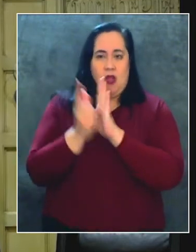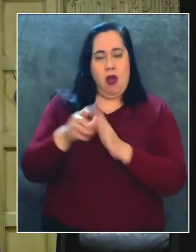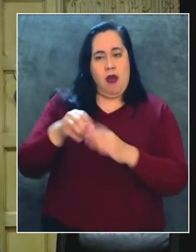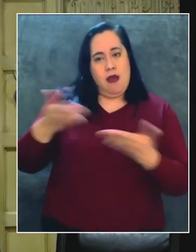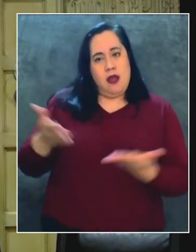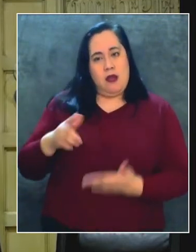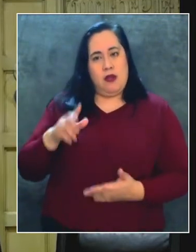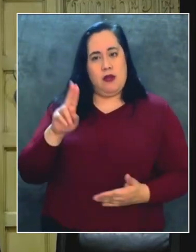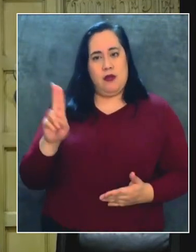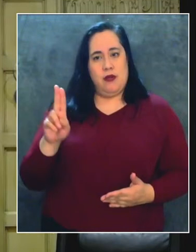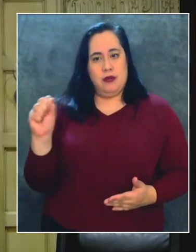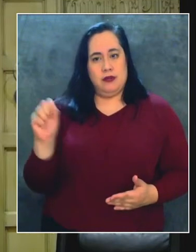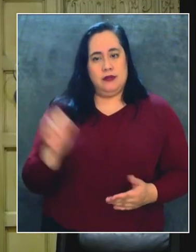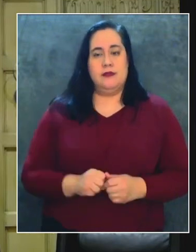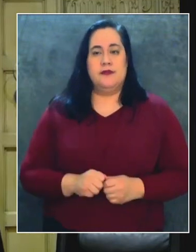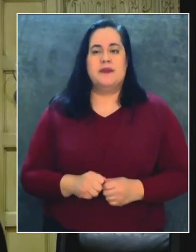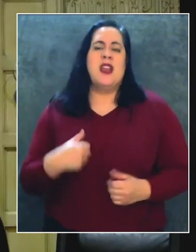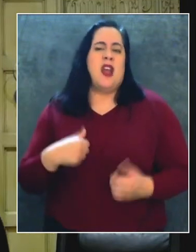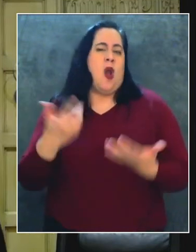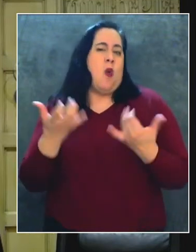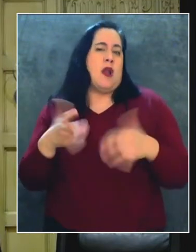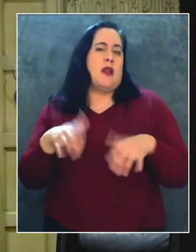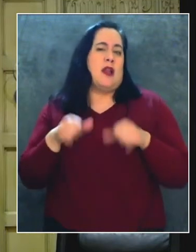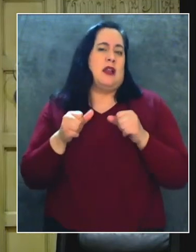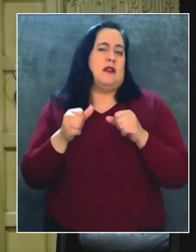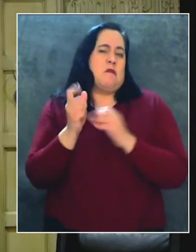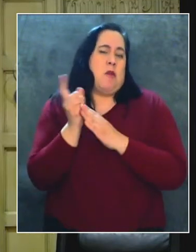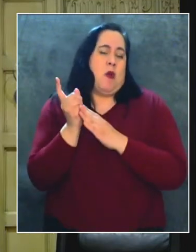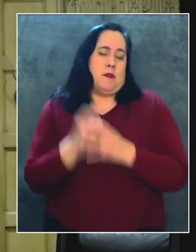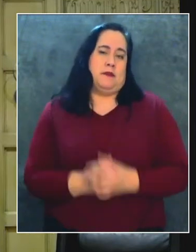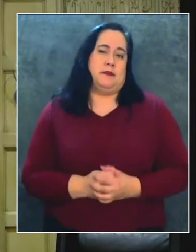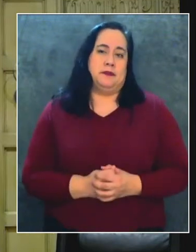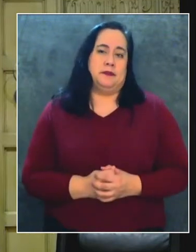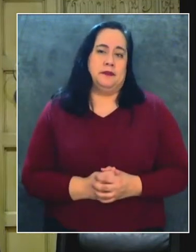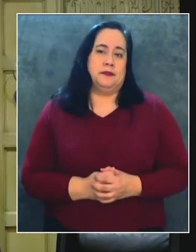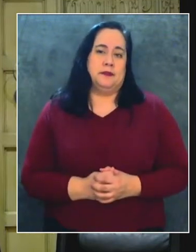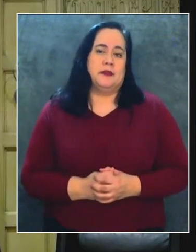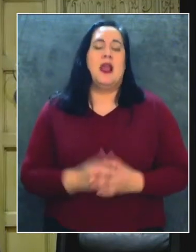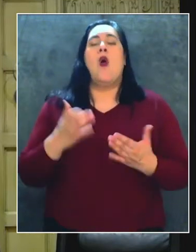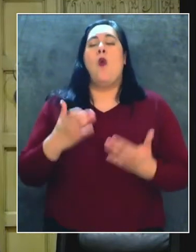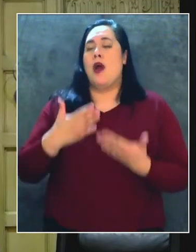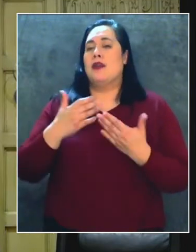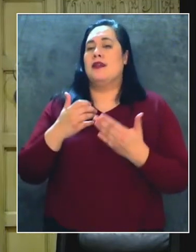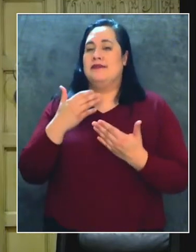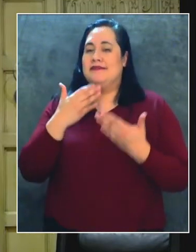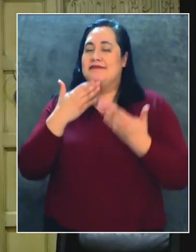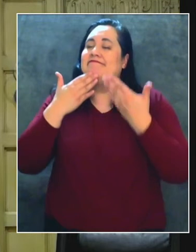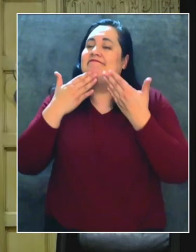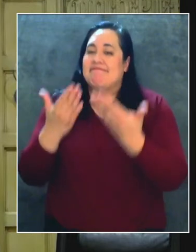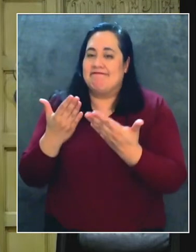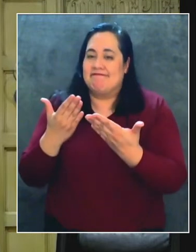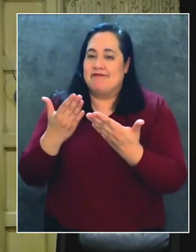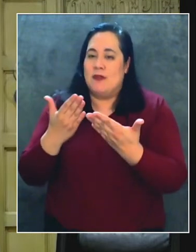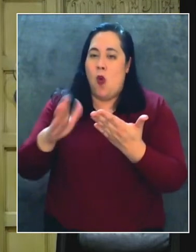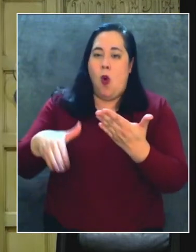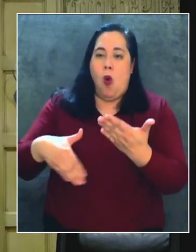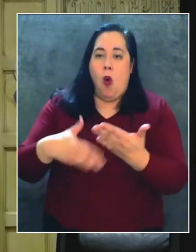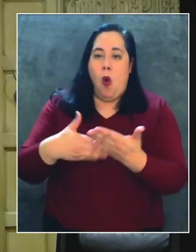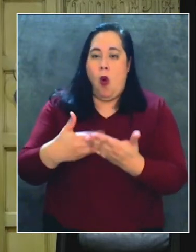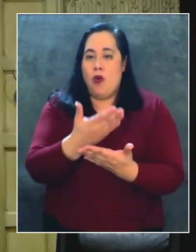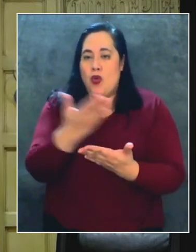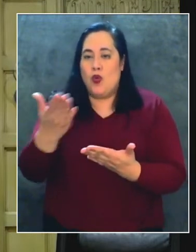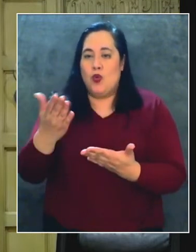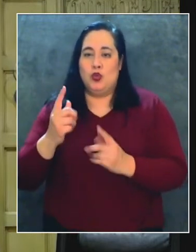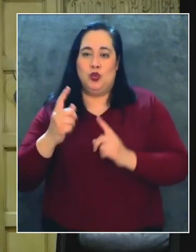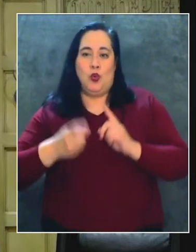Estados Unidos. Quisiera tomar ahora un momento para agradecer a todos quienes han